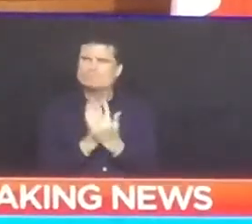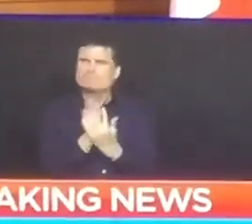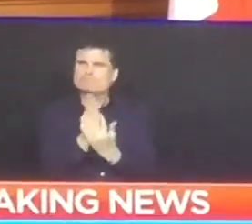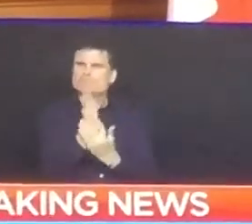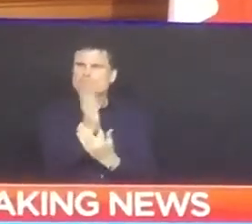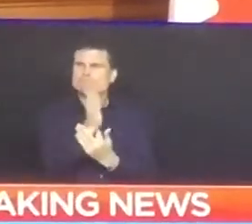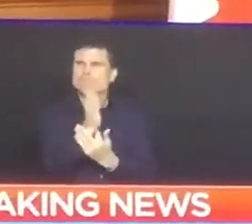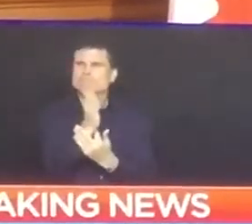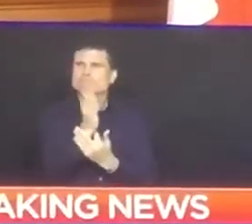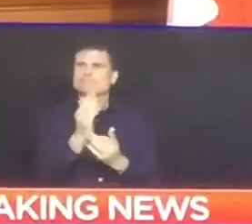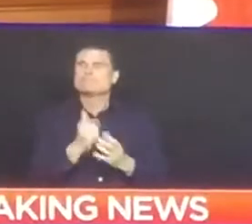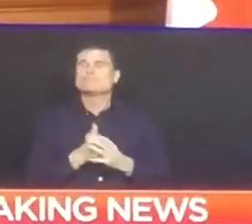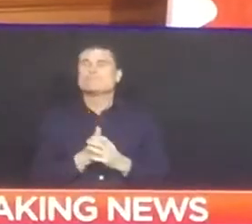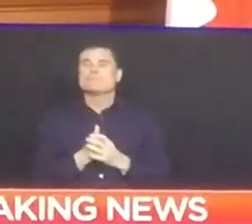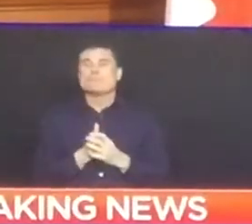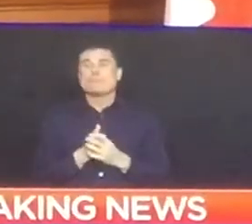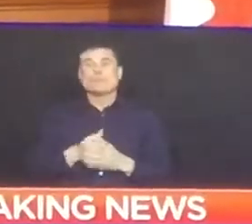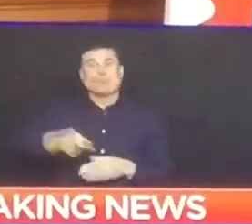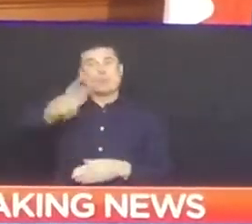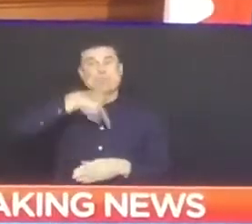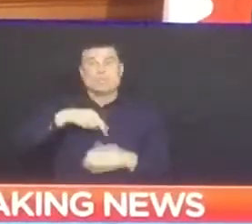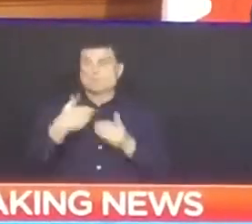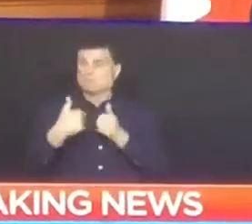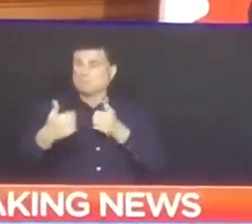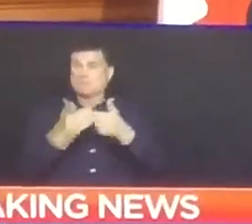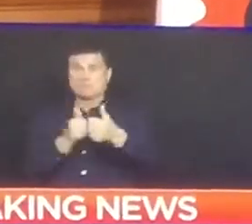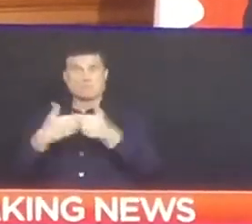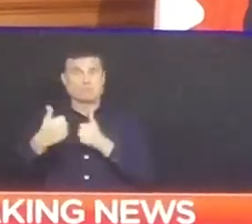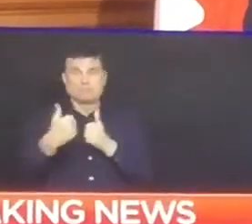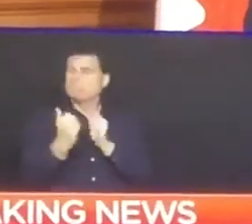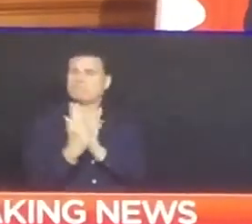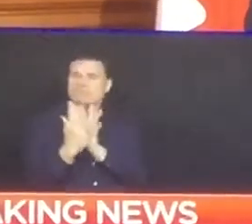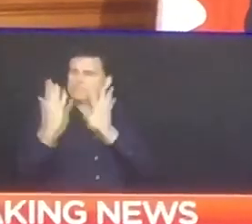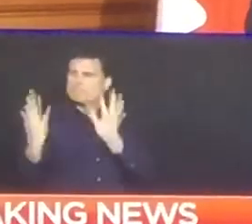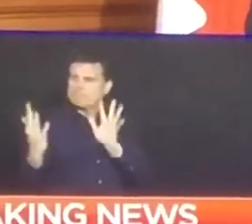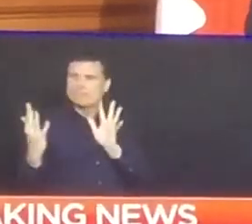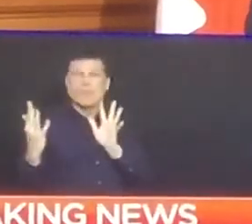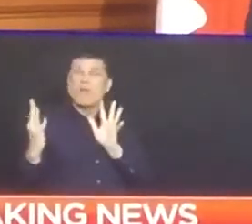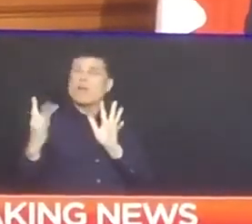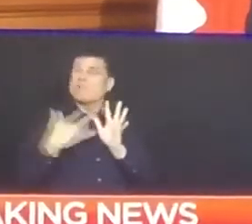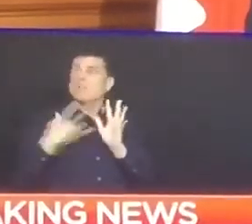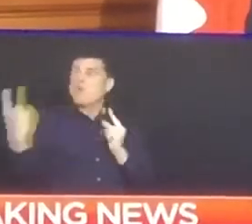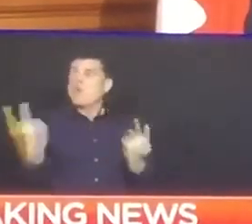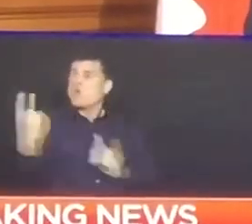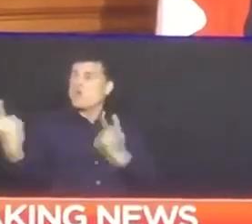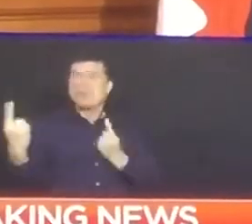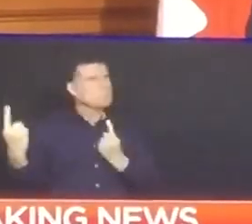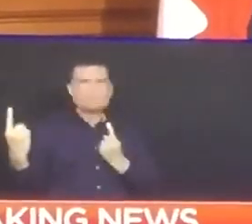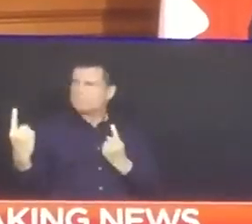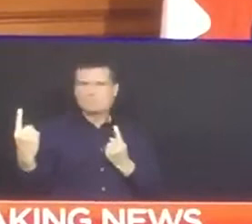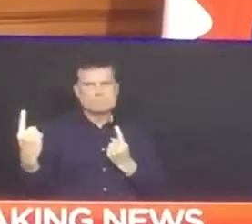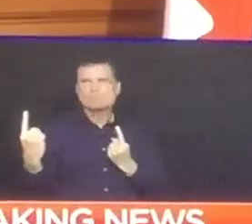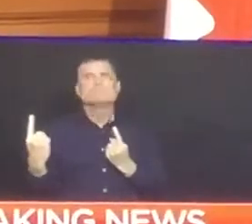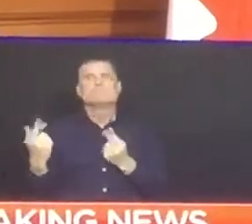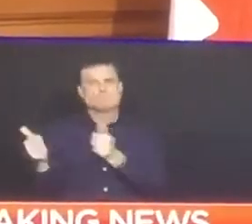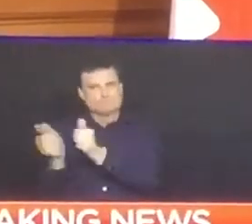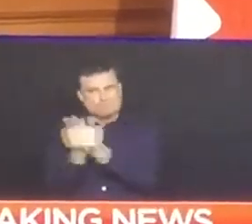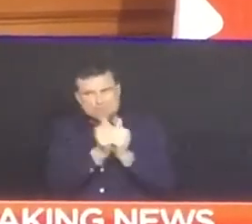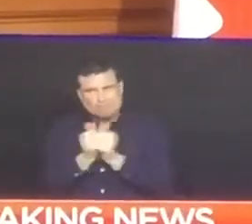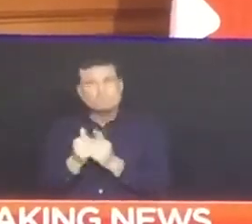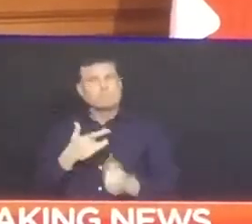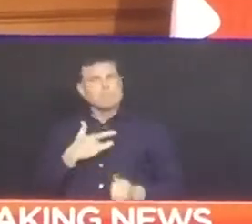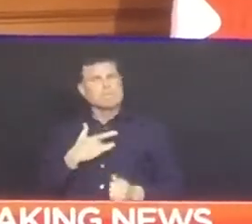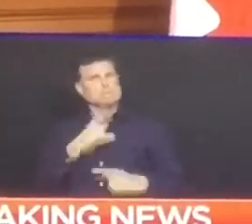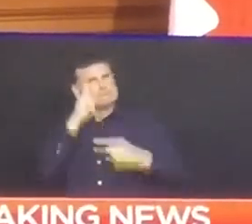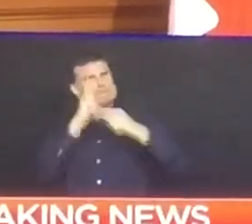recovery because I'm optimistic about this province and our future together. We will get through this because of the strength of our people and